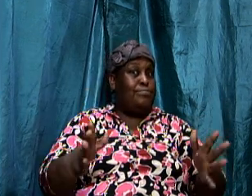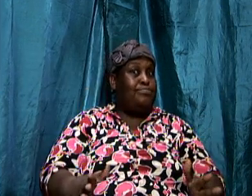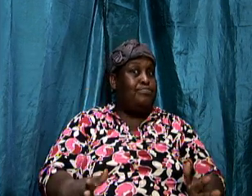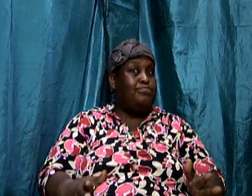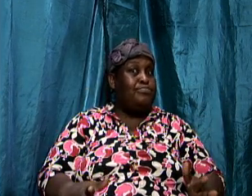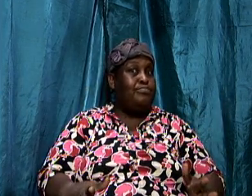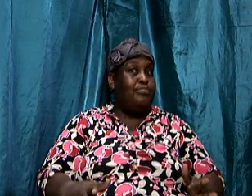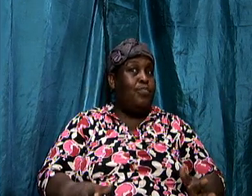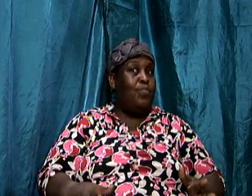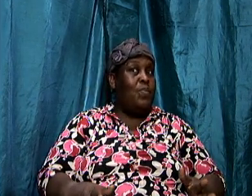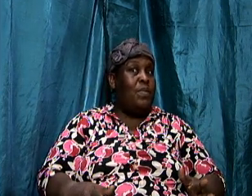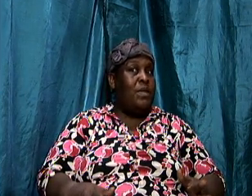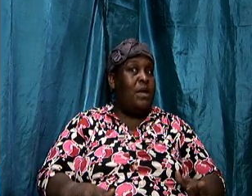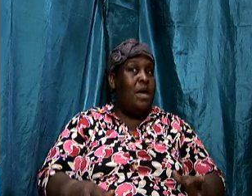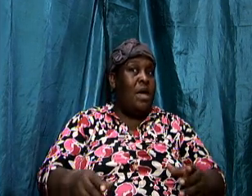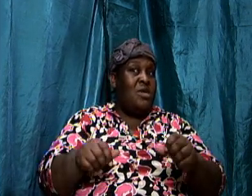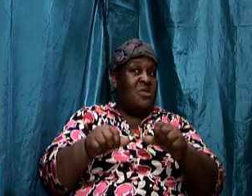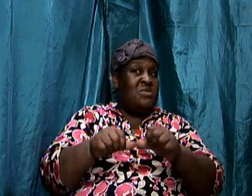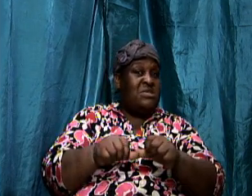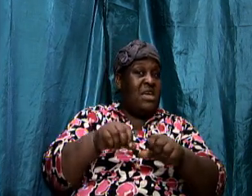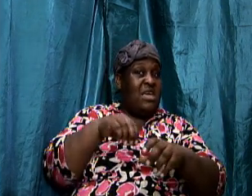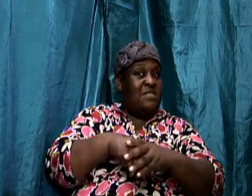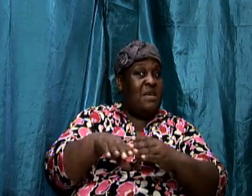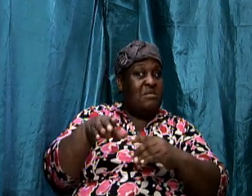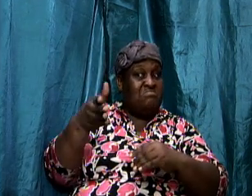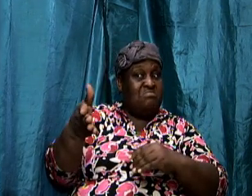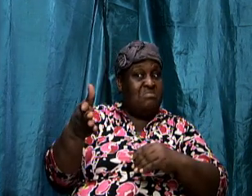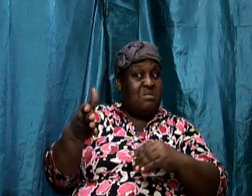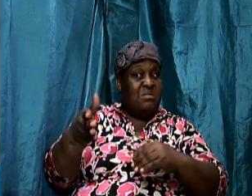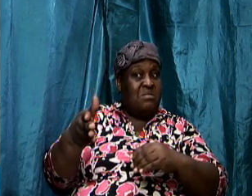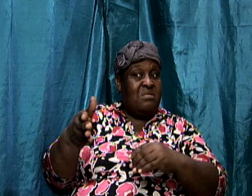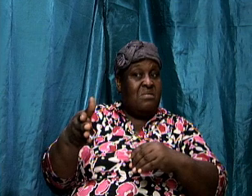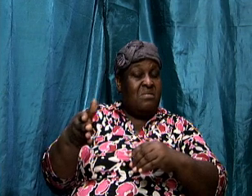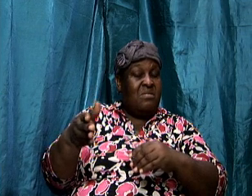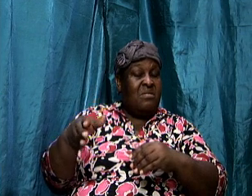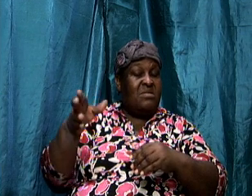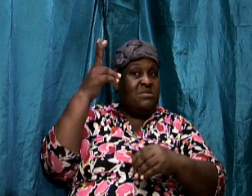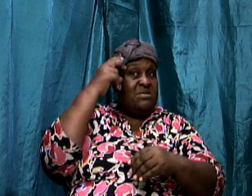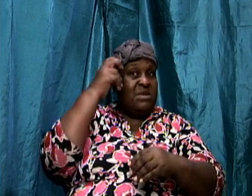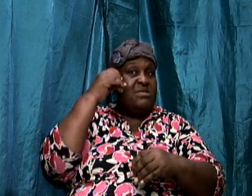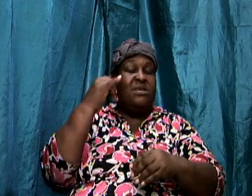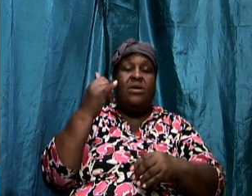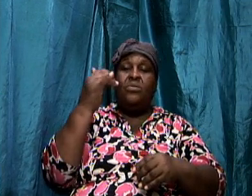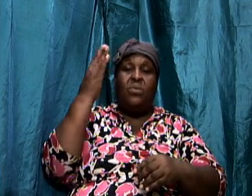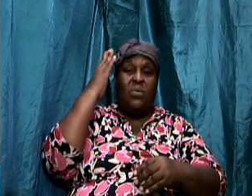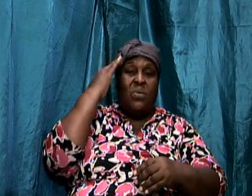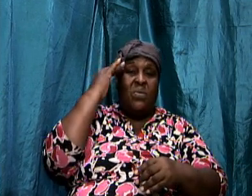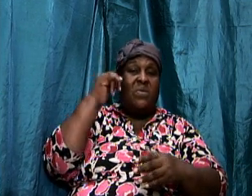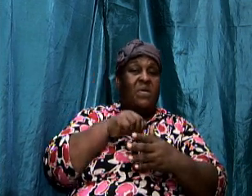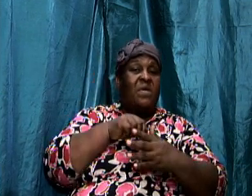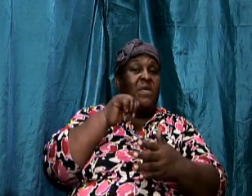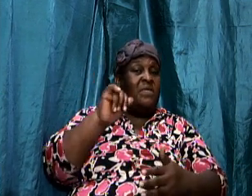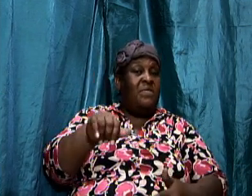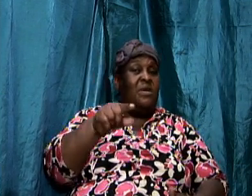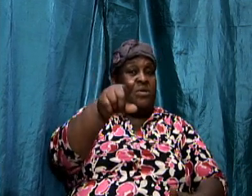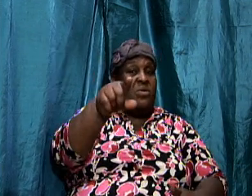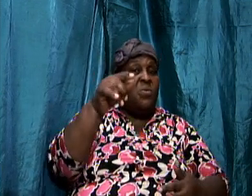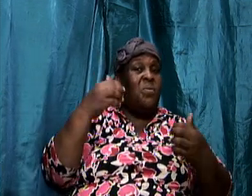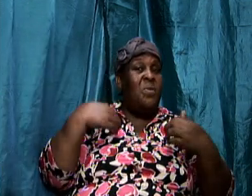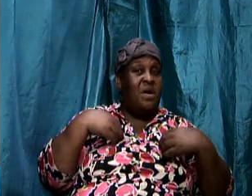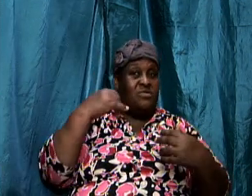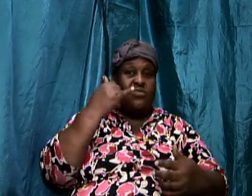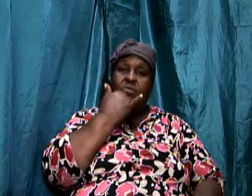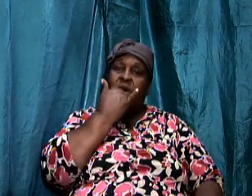that particular situation and environment because he knows that you have it wrong and he will